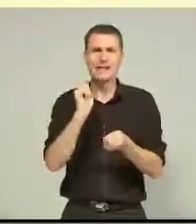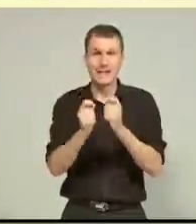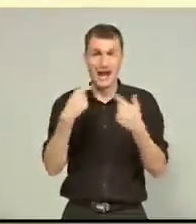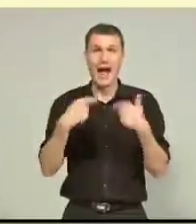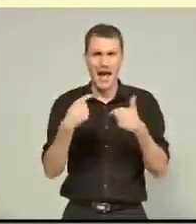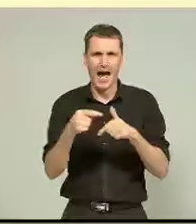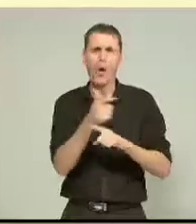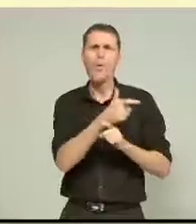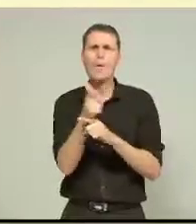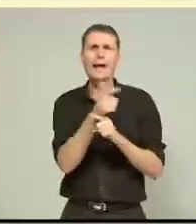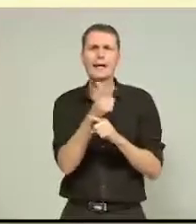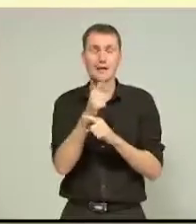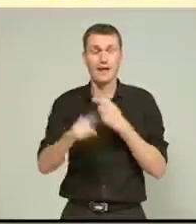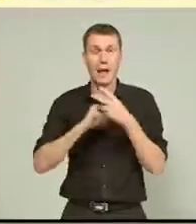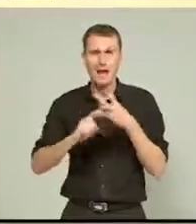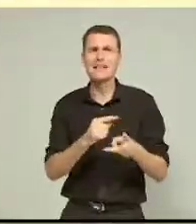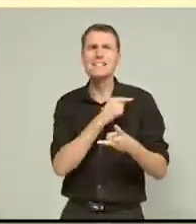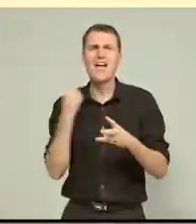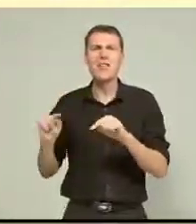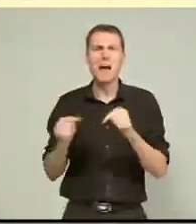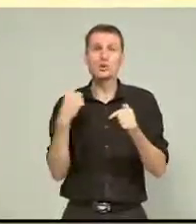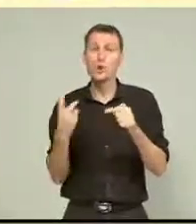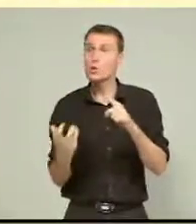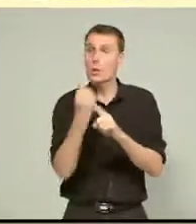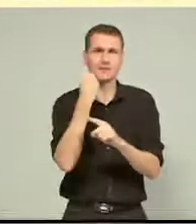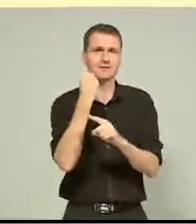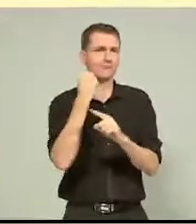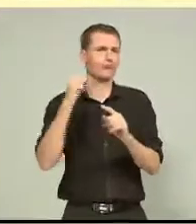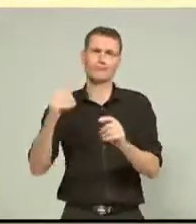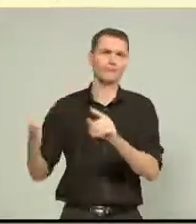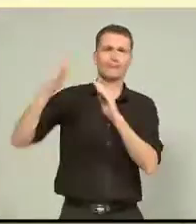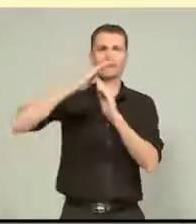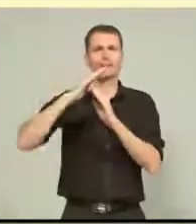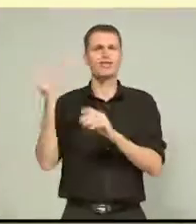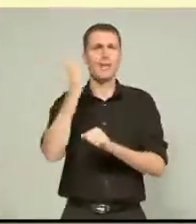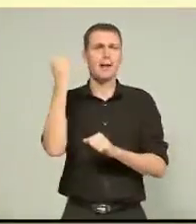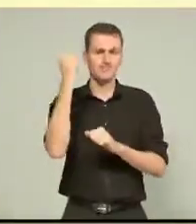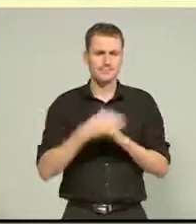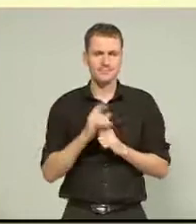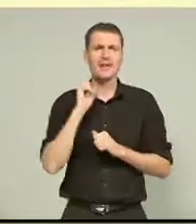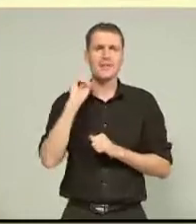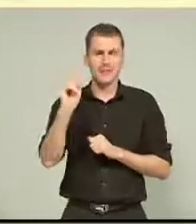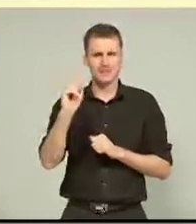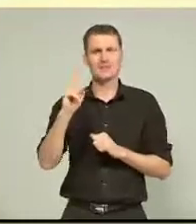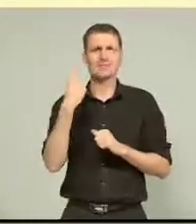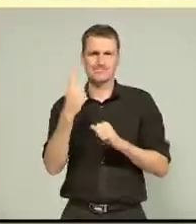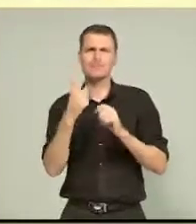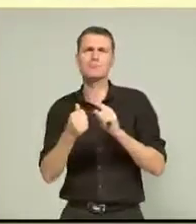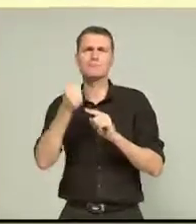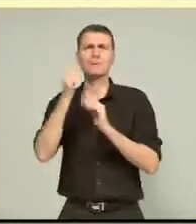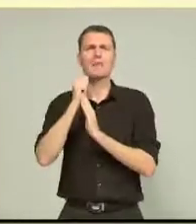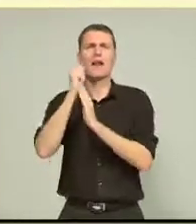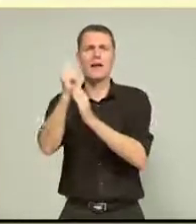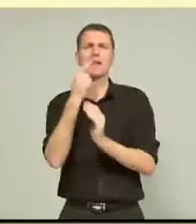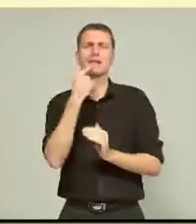death match, where the winner takes all. But the class's eye-catching tutor had to tone down the antics this year. He says the Department